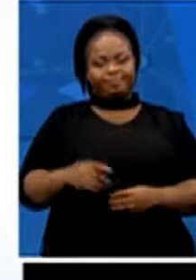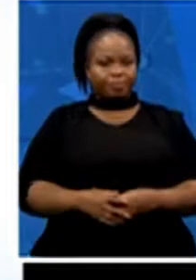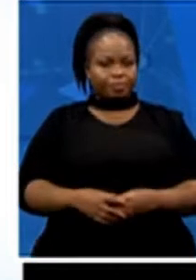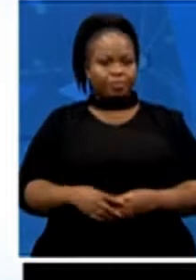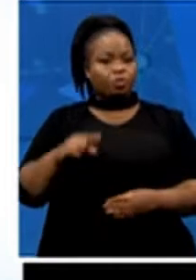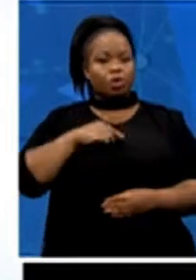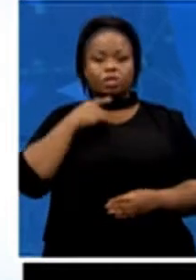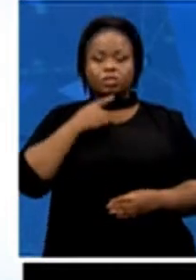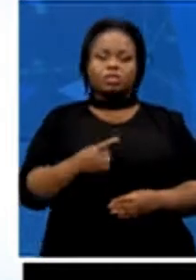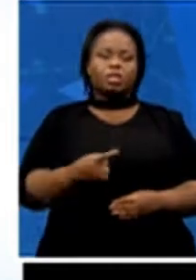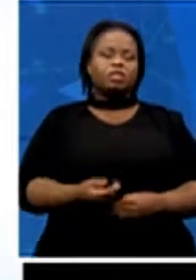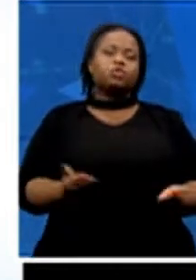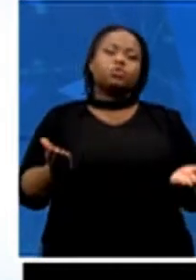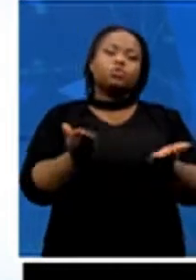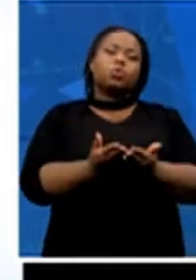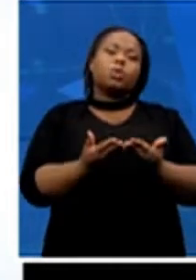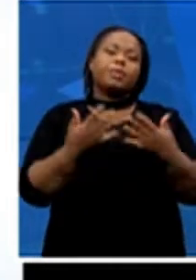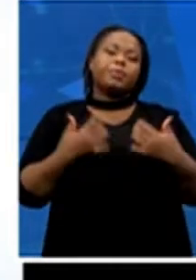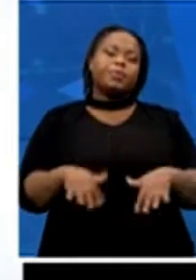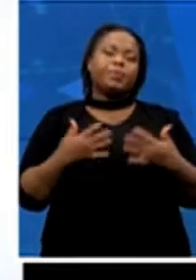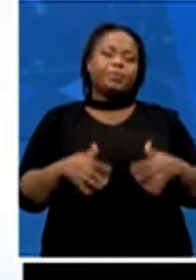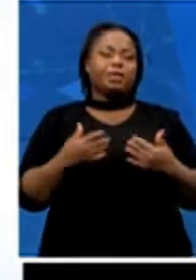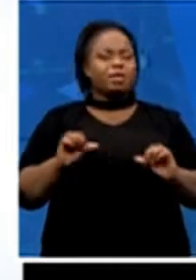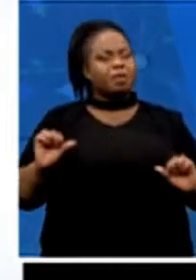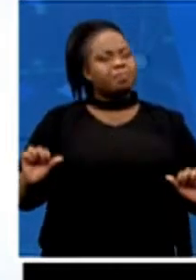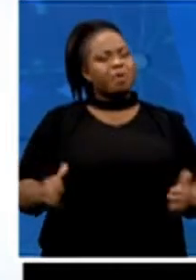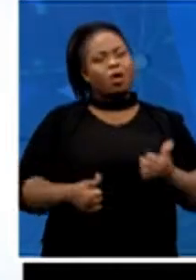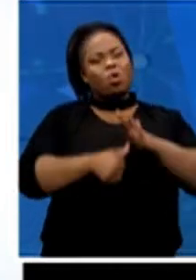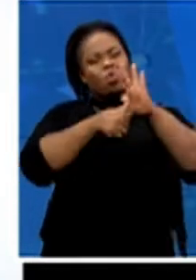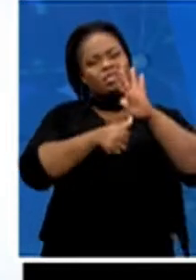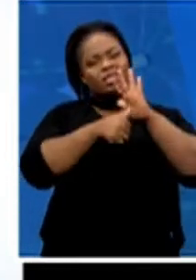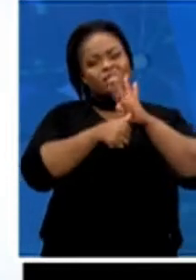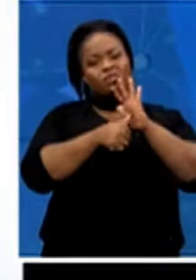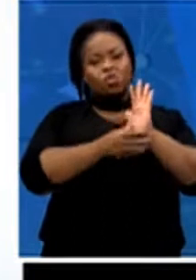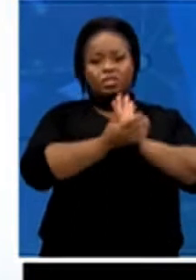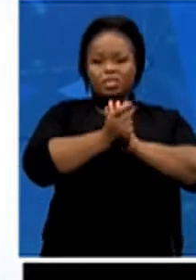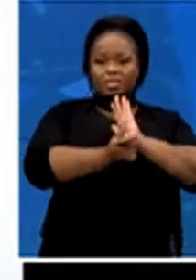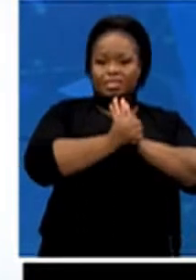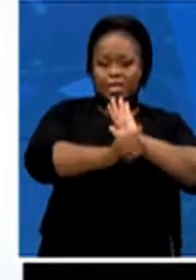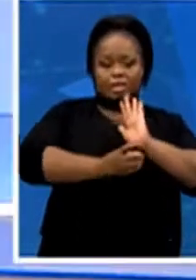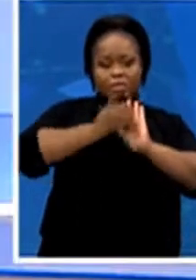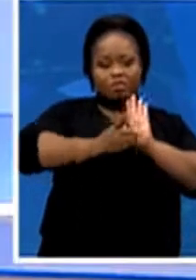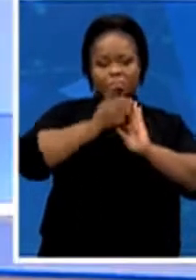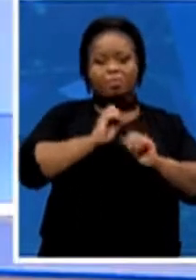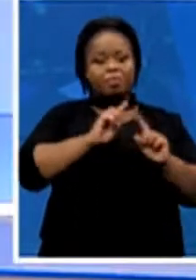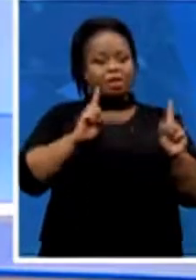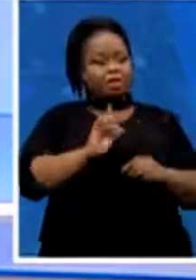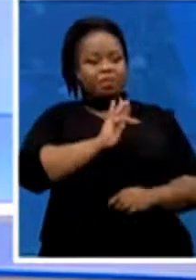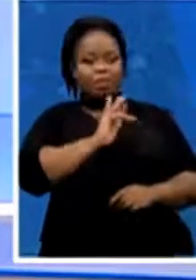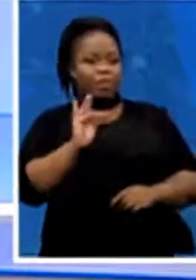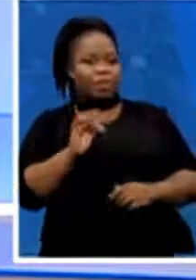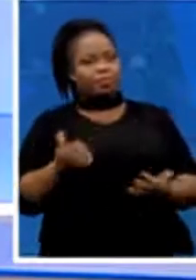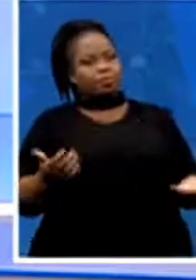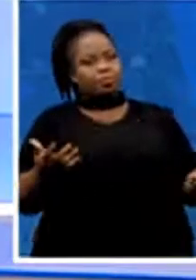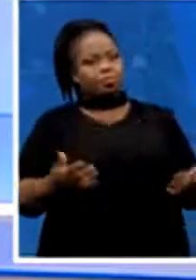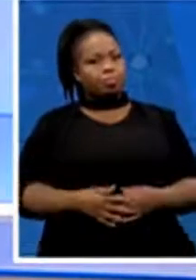mechanism for developing talent, but if the schoolings don't exist, will the opportunity... All right, there we